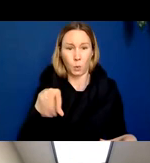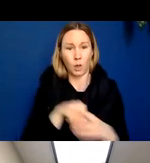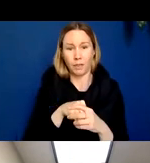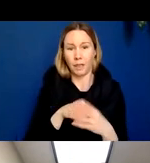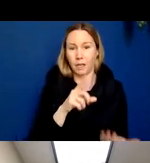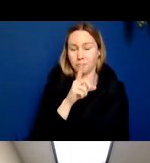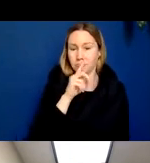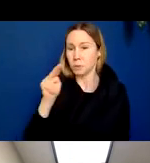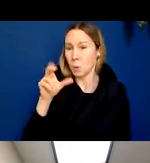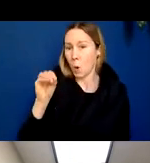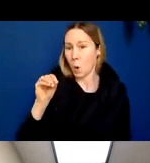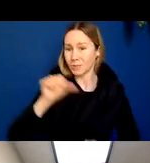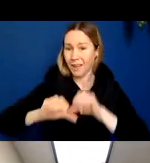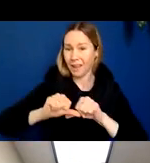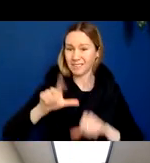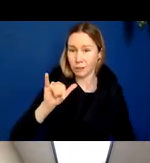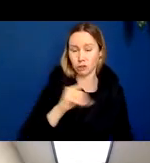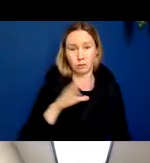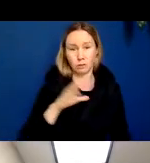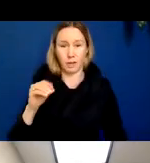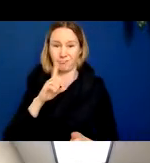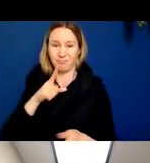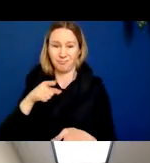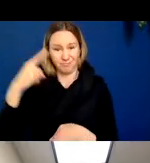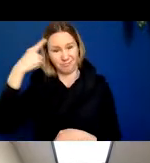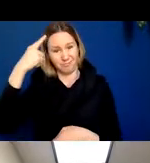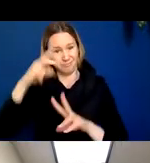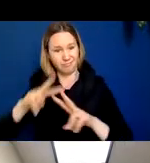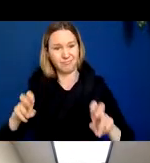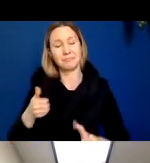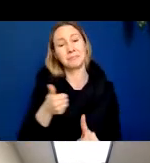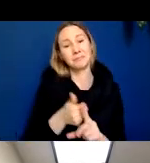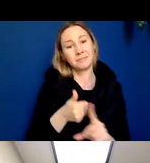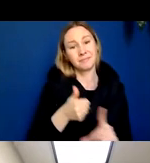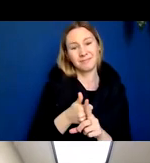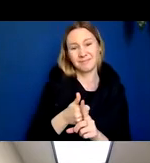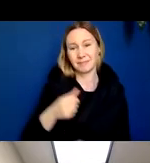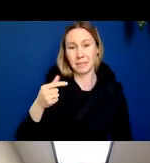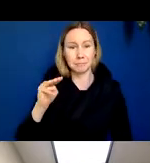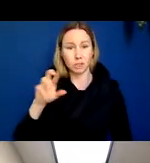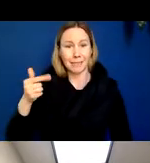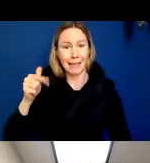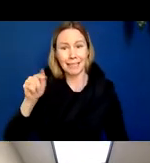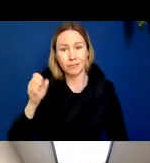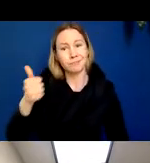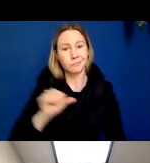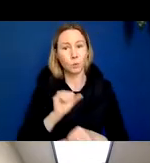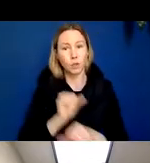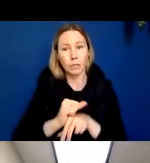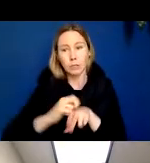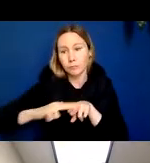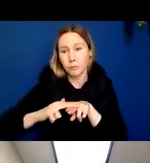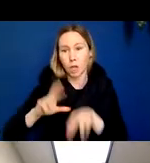psychological literature. This is a man called Phineas Gage that suffered a horrible accident. He was working in the railroads in the